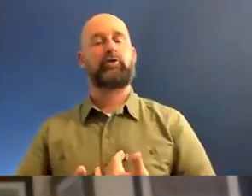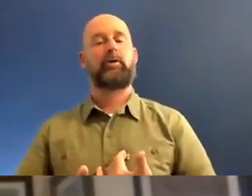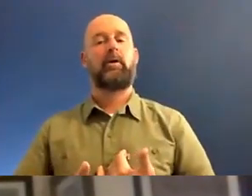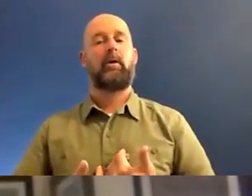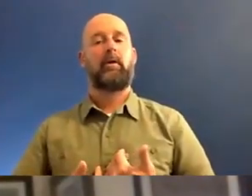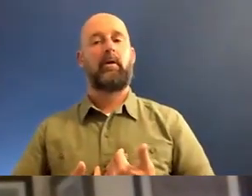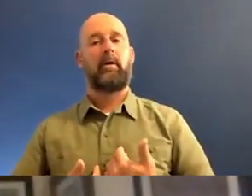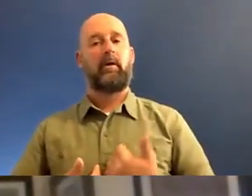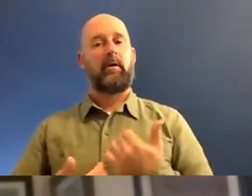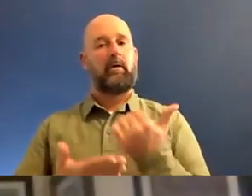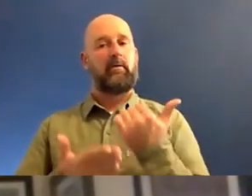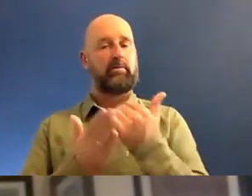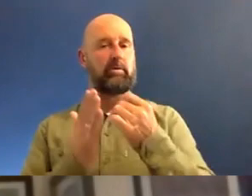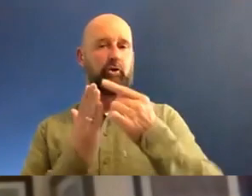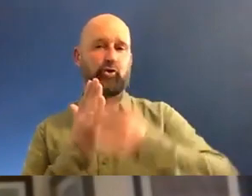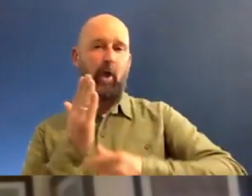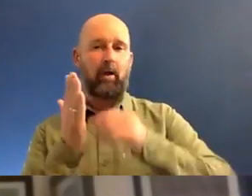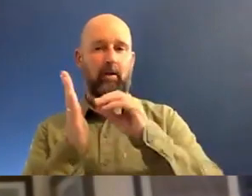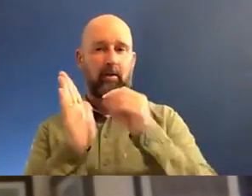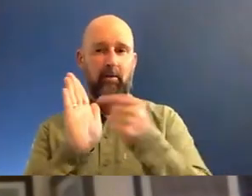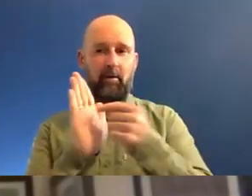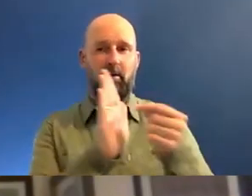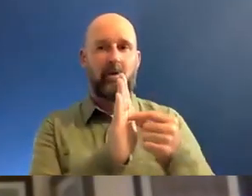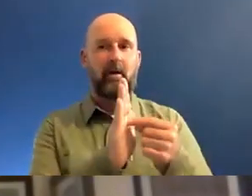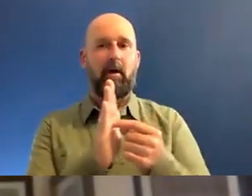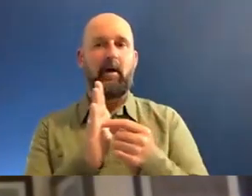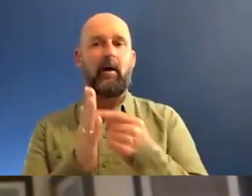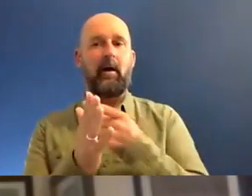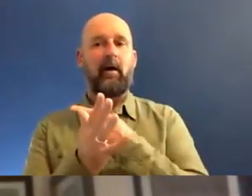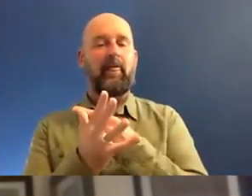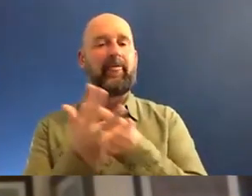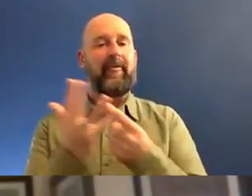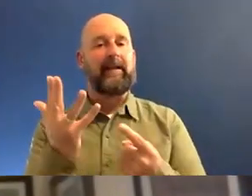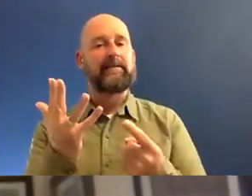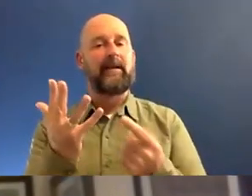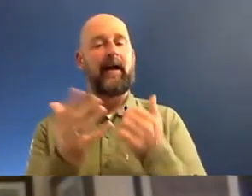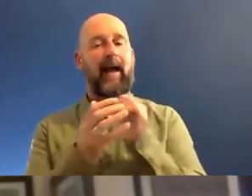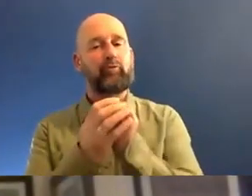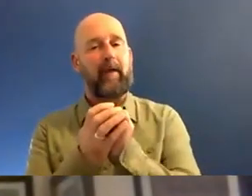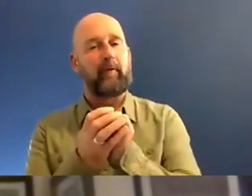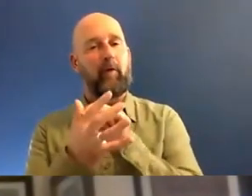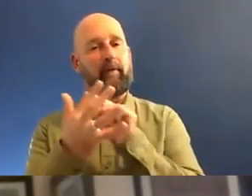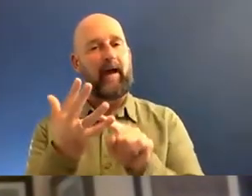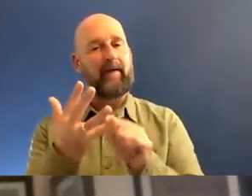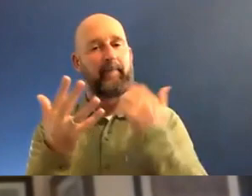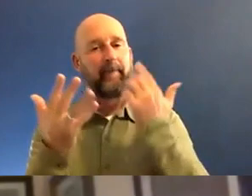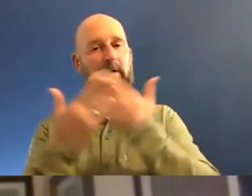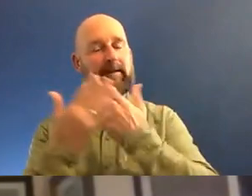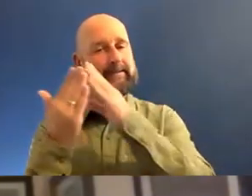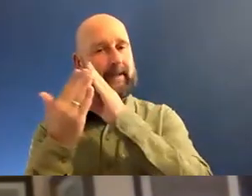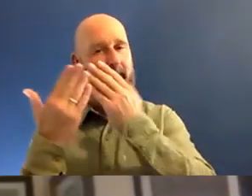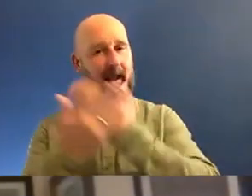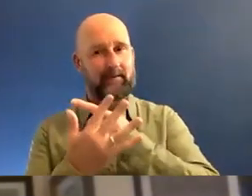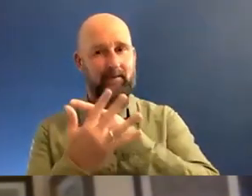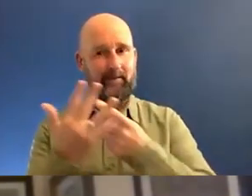gratefulness journal. Every night before I sleep, I write five things I'm grateful for, and five things that I should forgive or